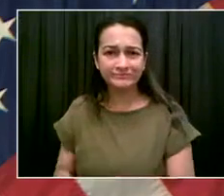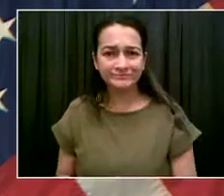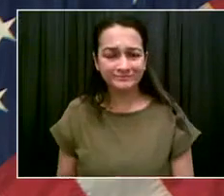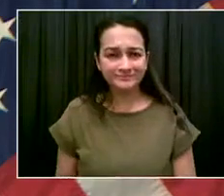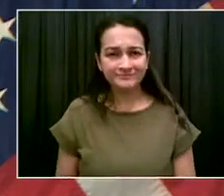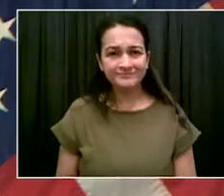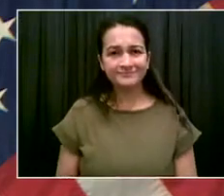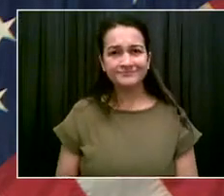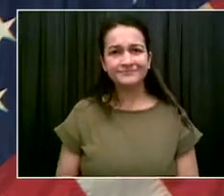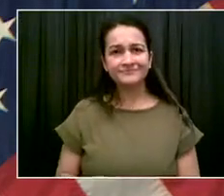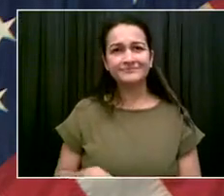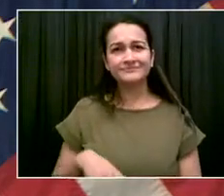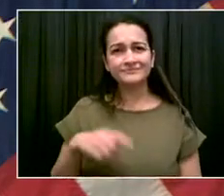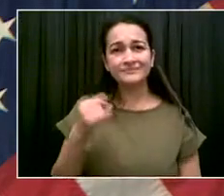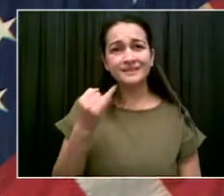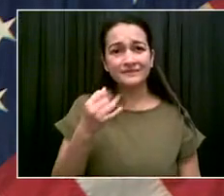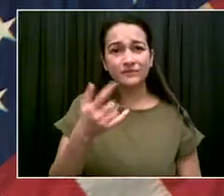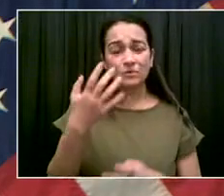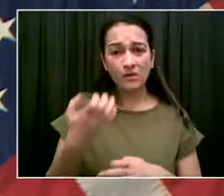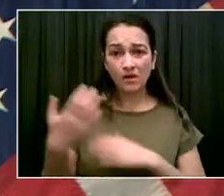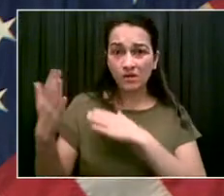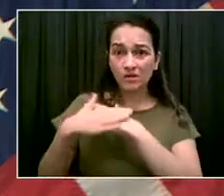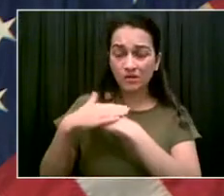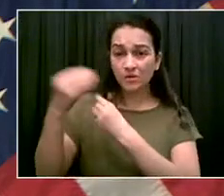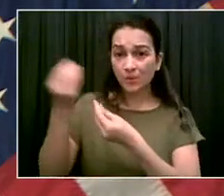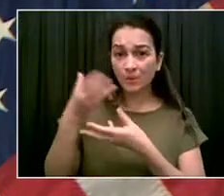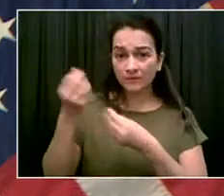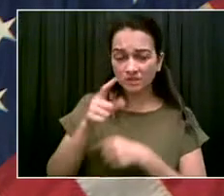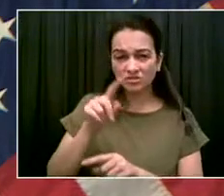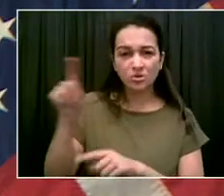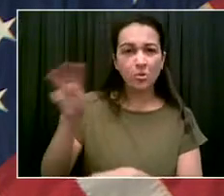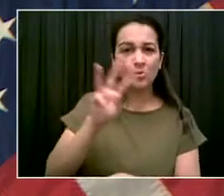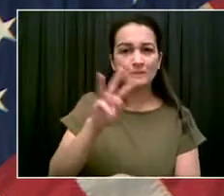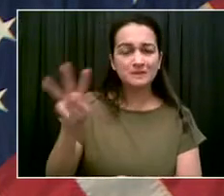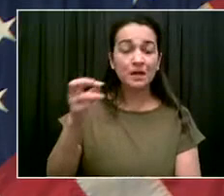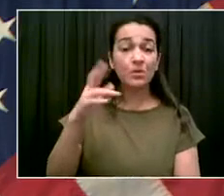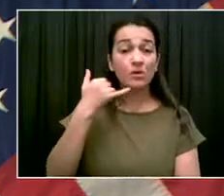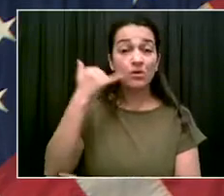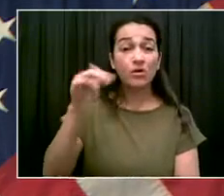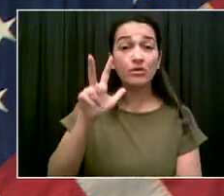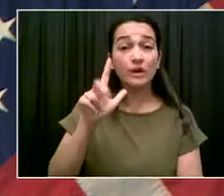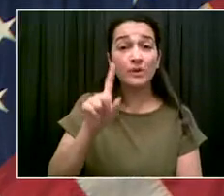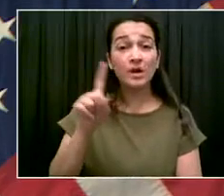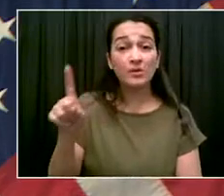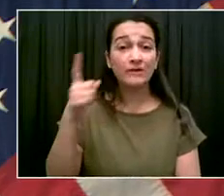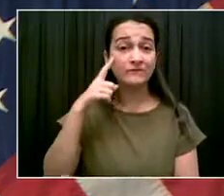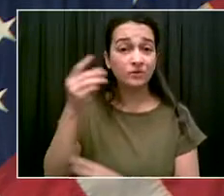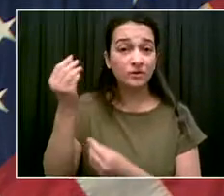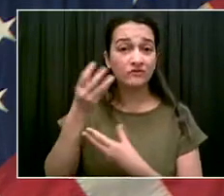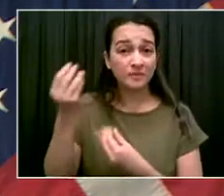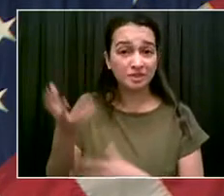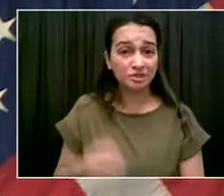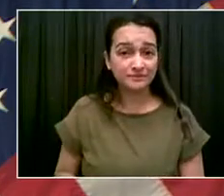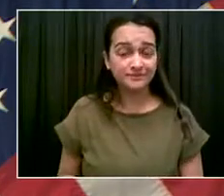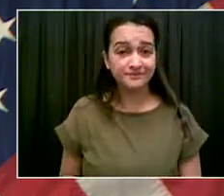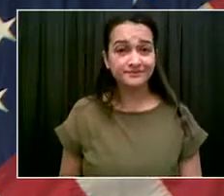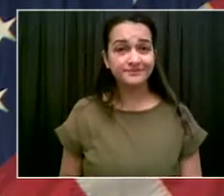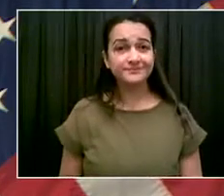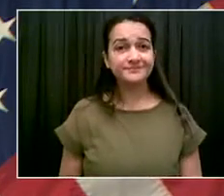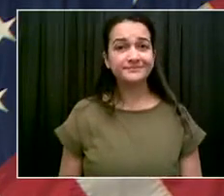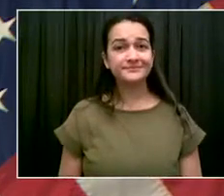surge warning. That is a warning that is automatically triggered by the National Hurricane Center and the National Weather Service when certain